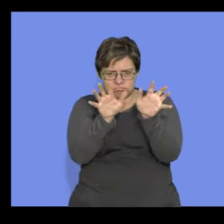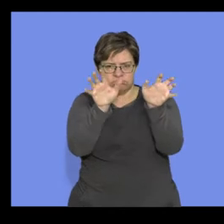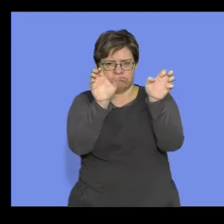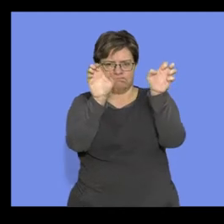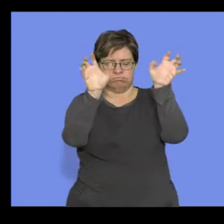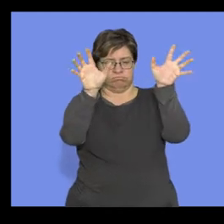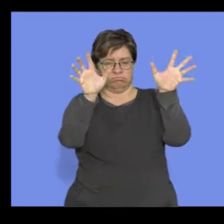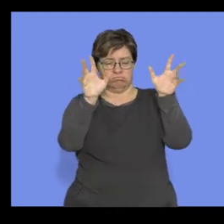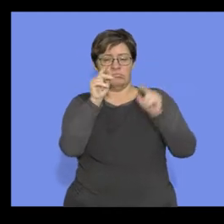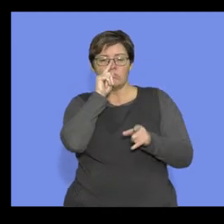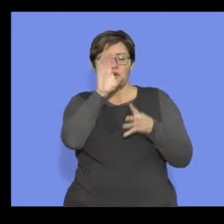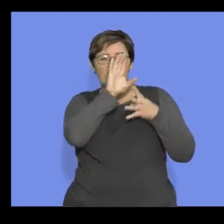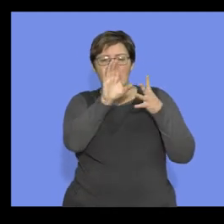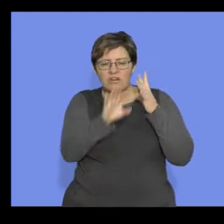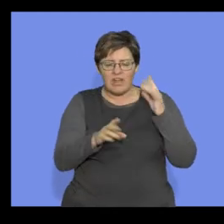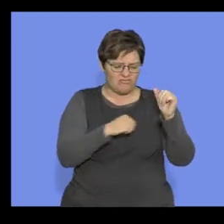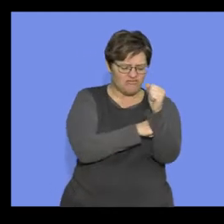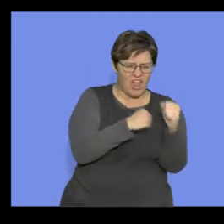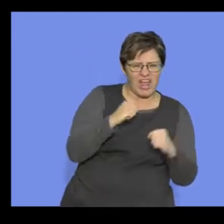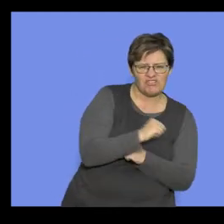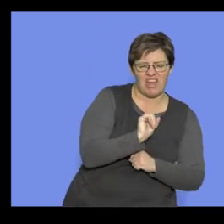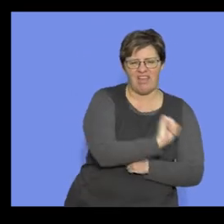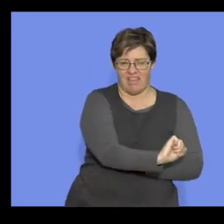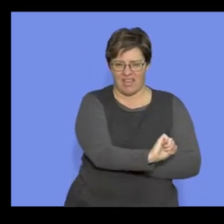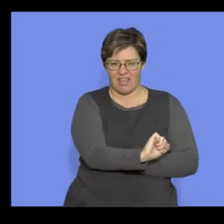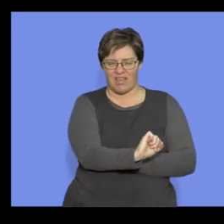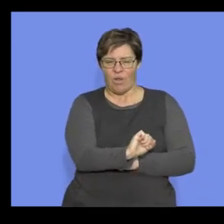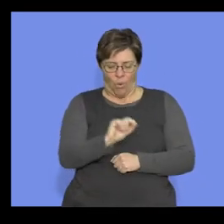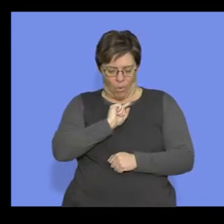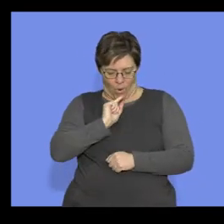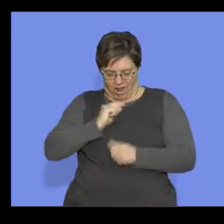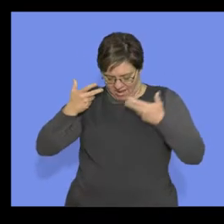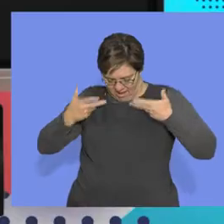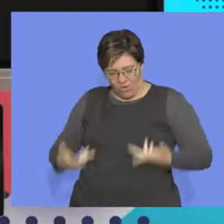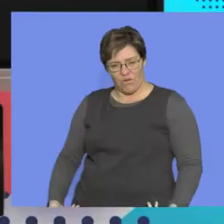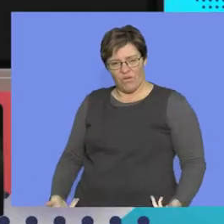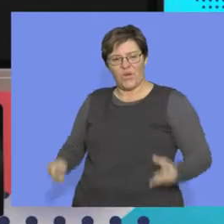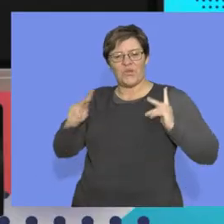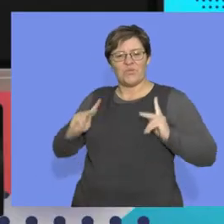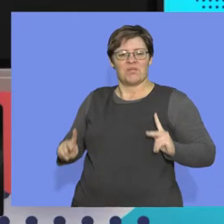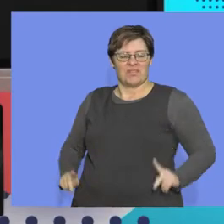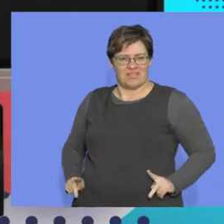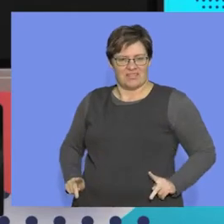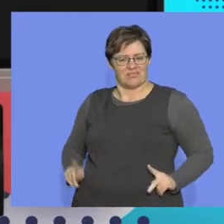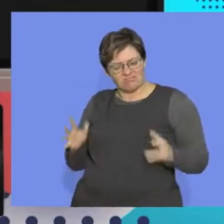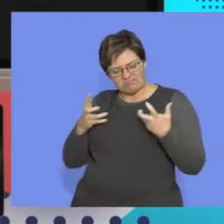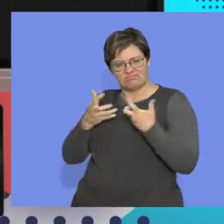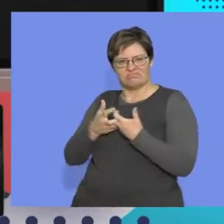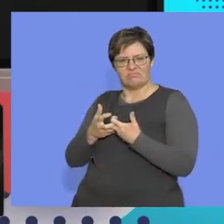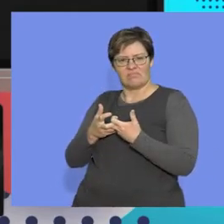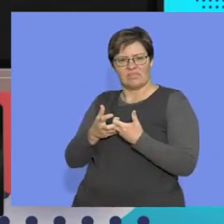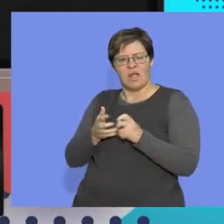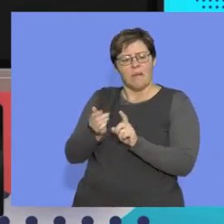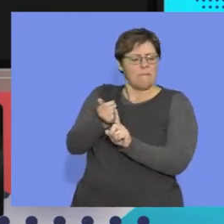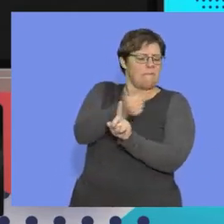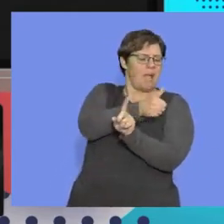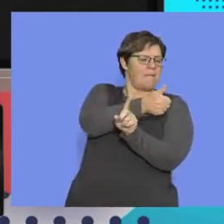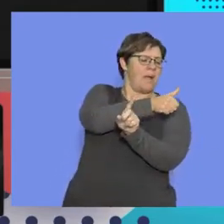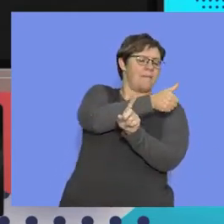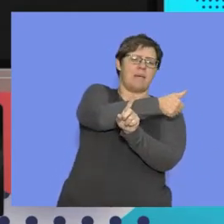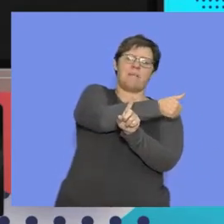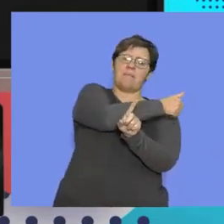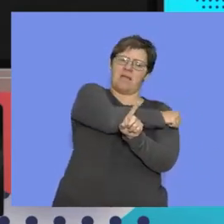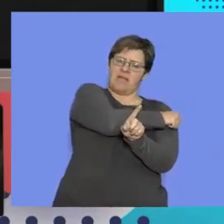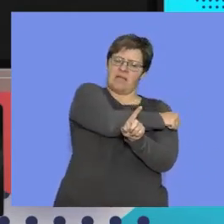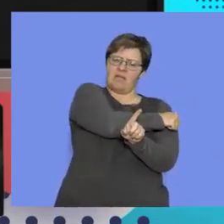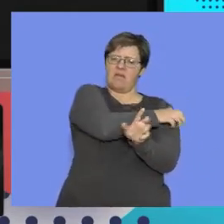characteristics, the structure, what makes us human. So what was the path that we followed? What do